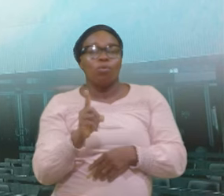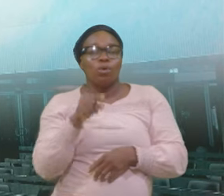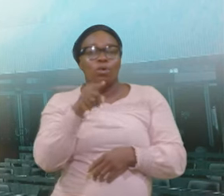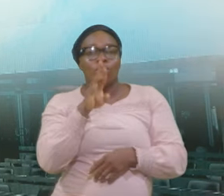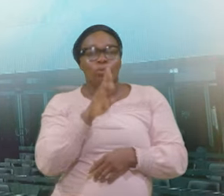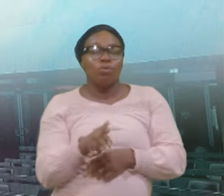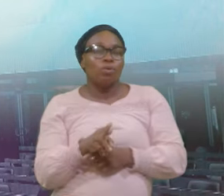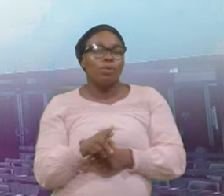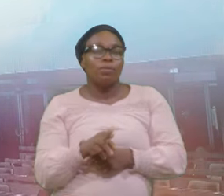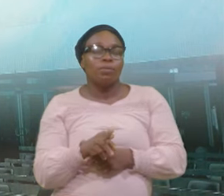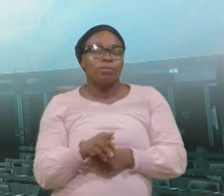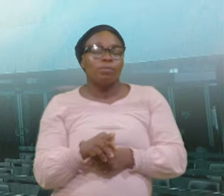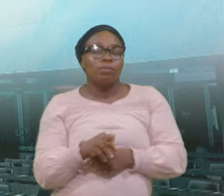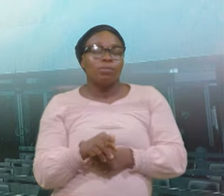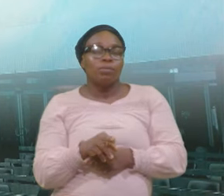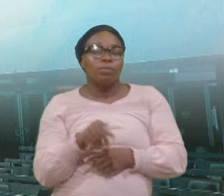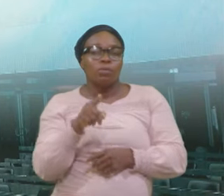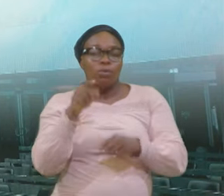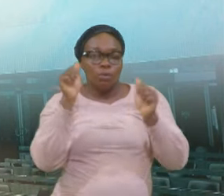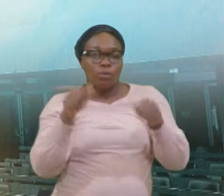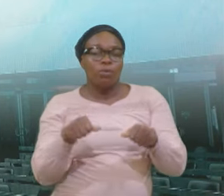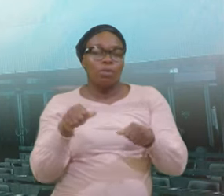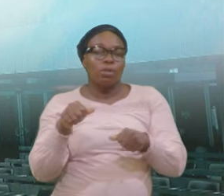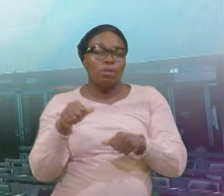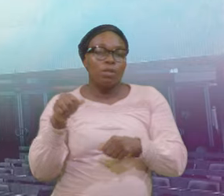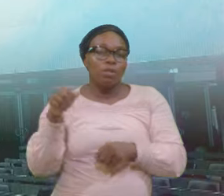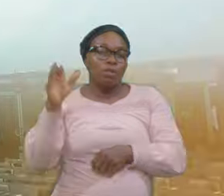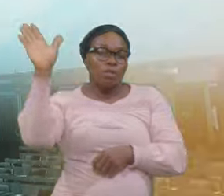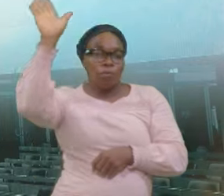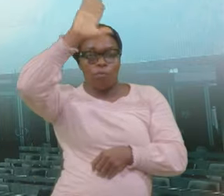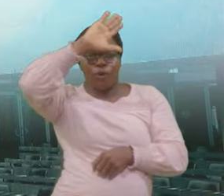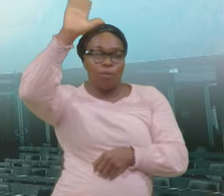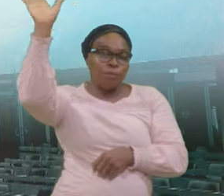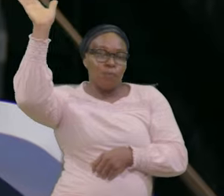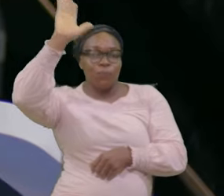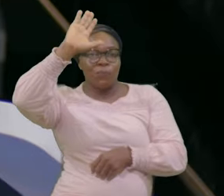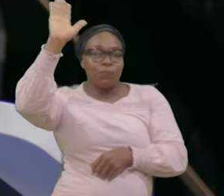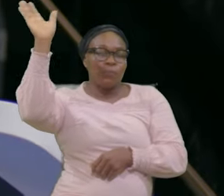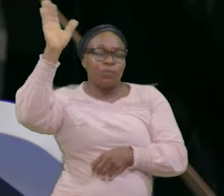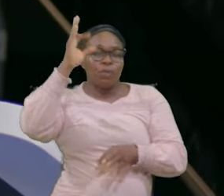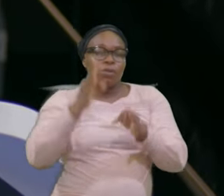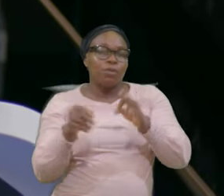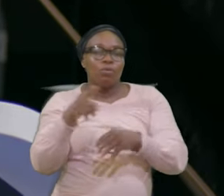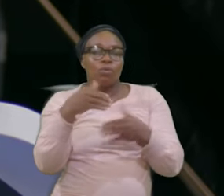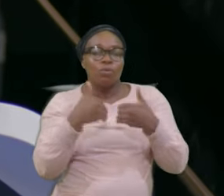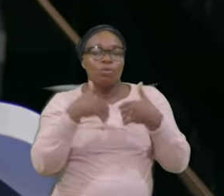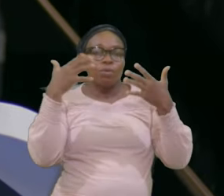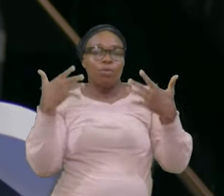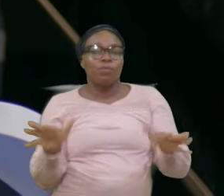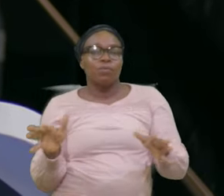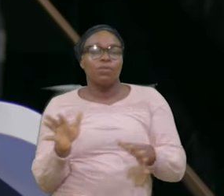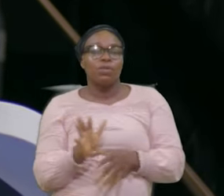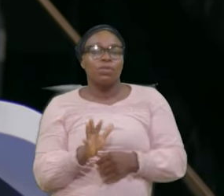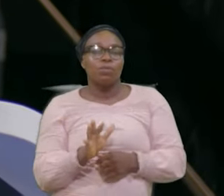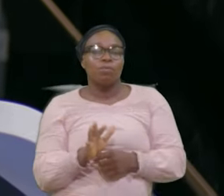You Are Please Can You Wave The Flag At Us Here Where You Are You Are Finished Yes We Can See